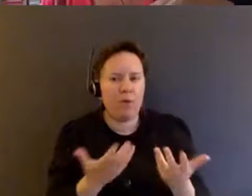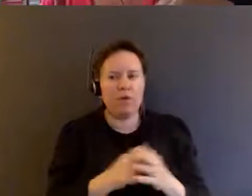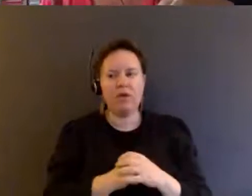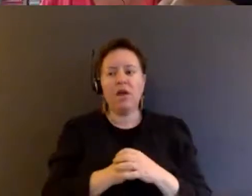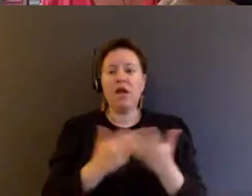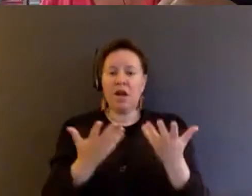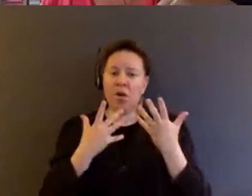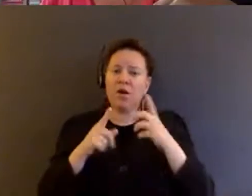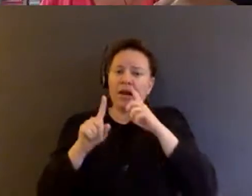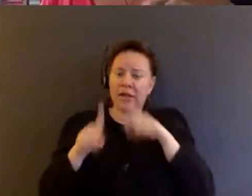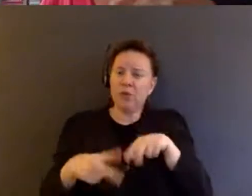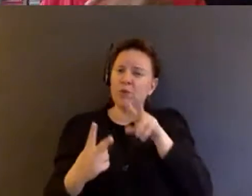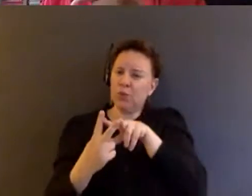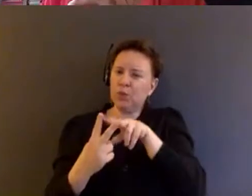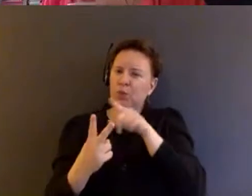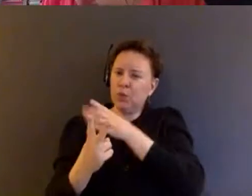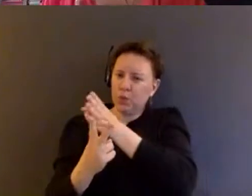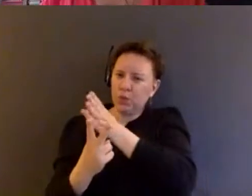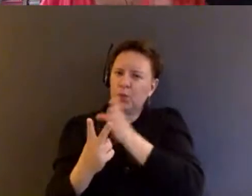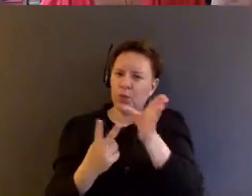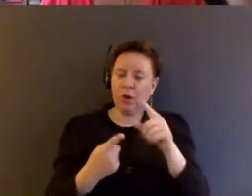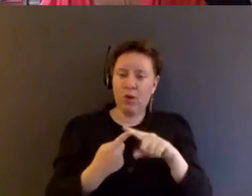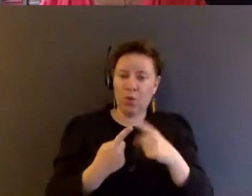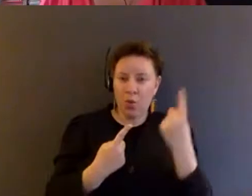to answer it in two ways. One is to say,